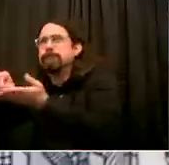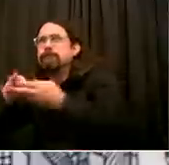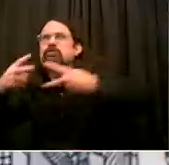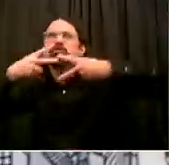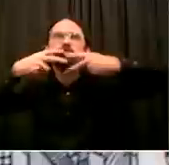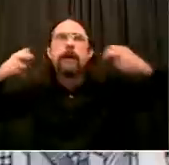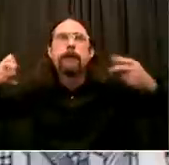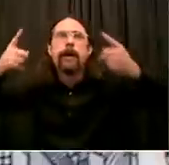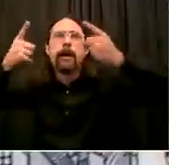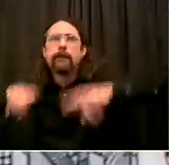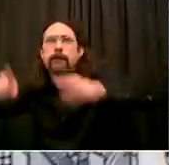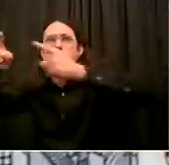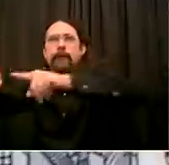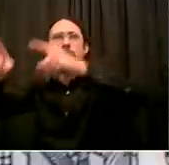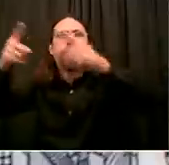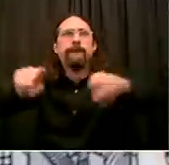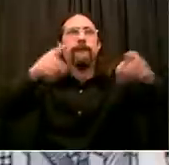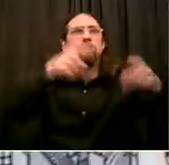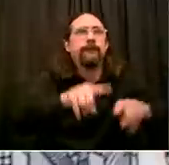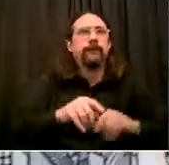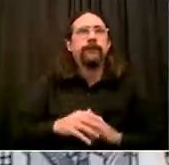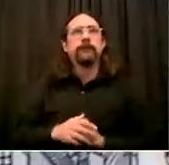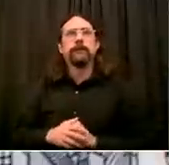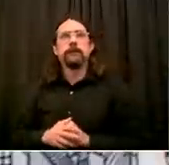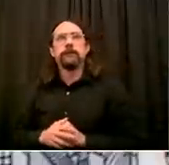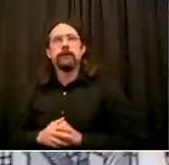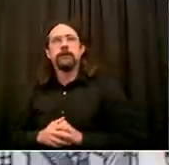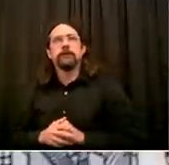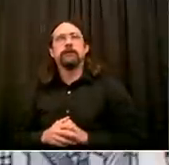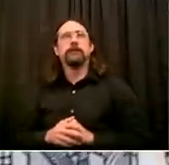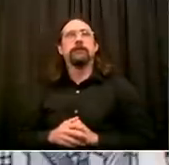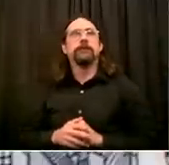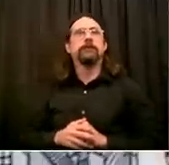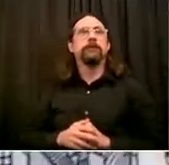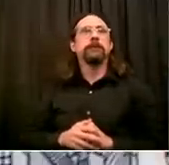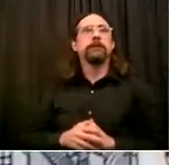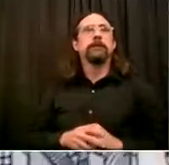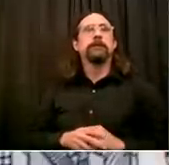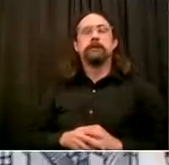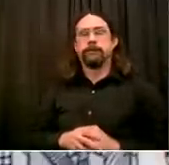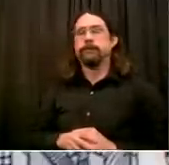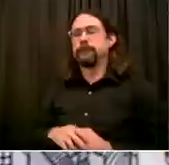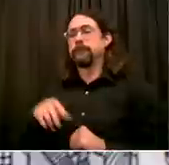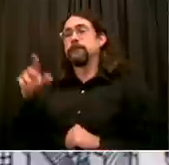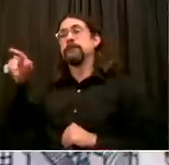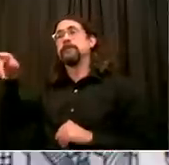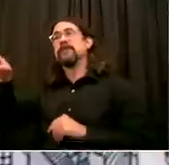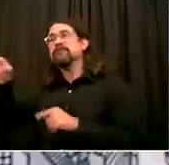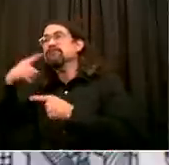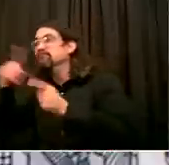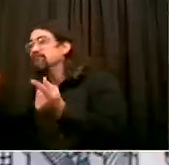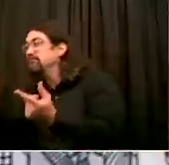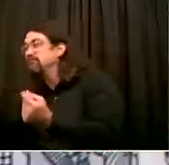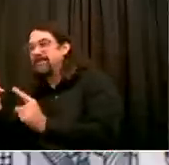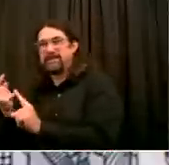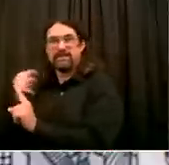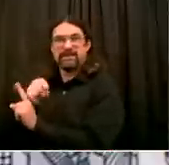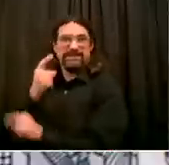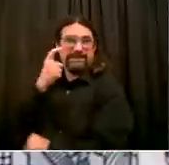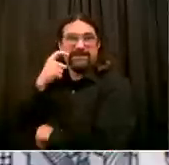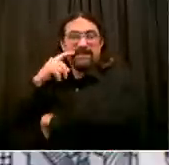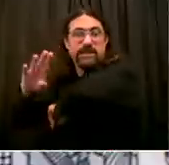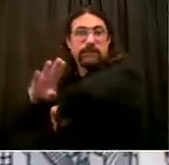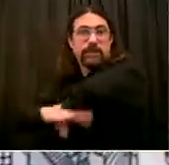I'm wondering if you can comment on these latest crime stats and what, if anything, is being done. I know you had some plans in the summer